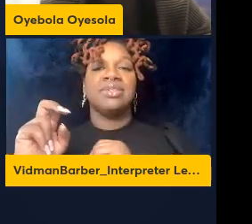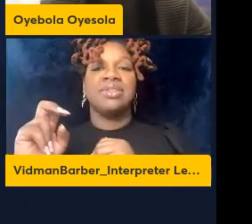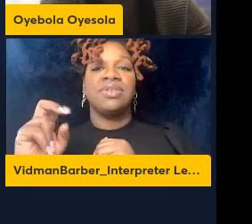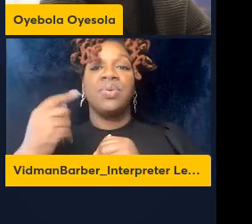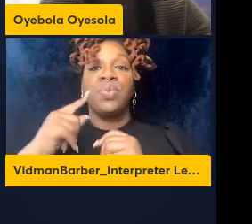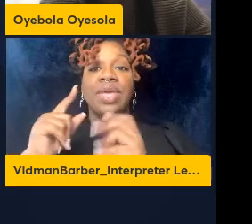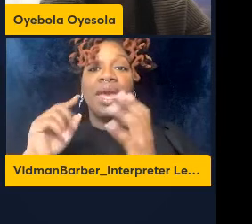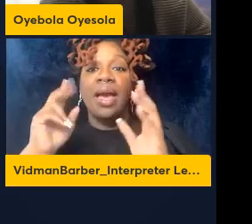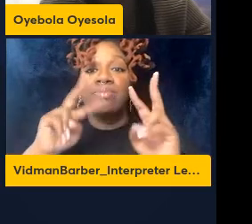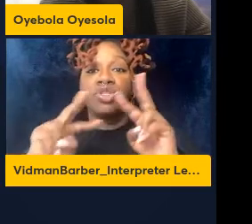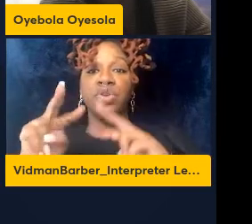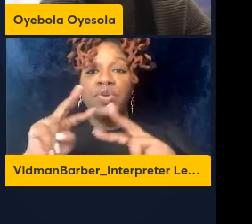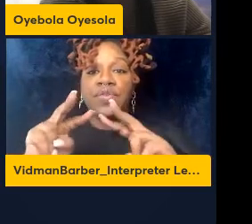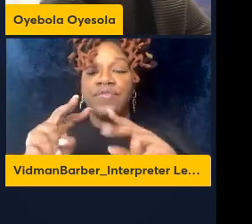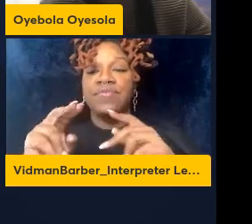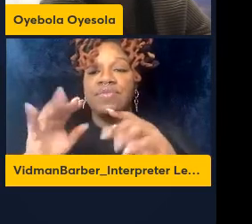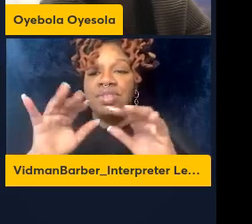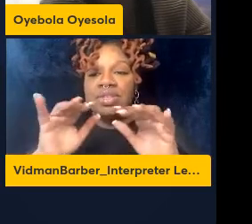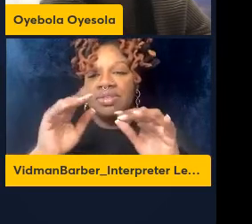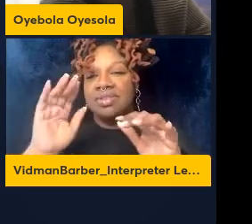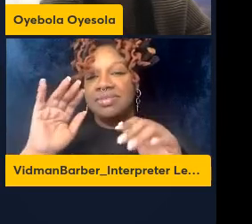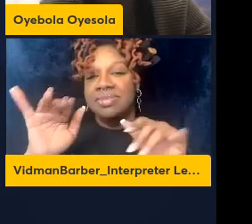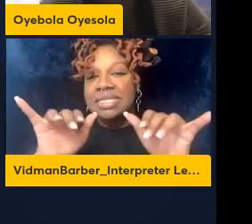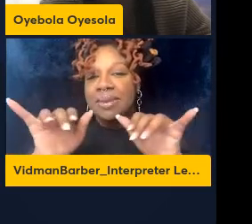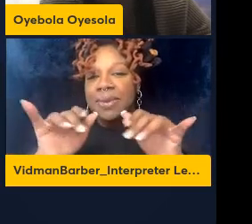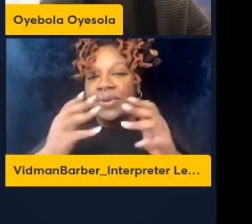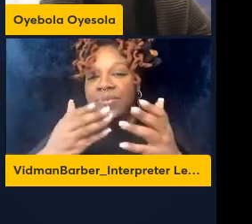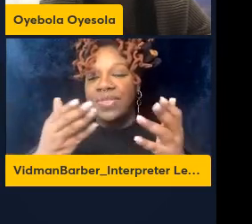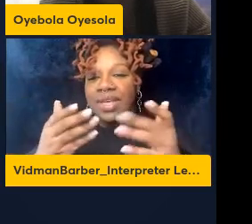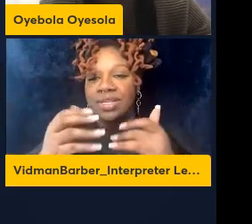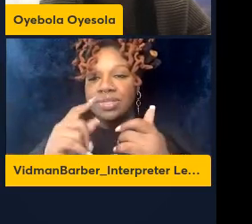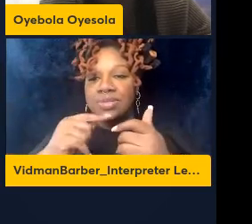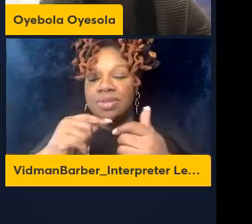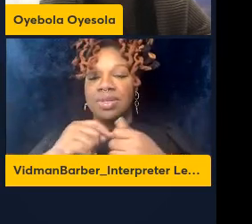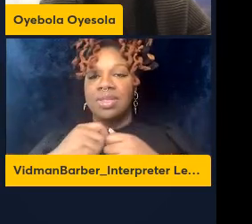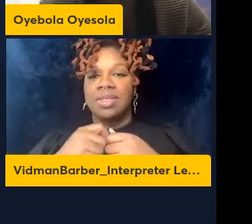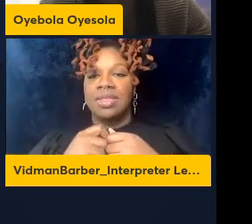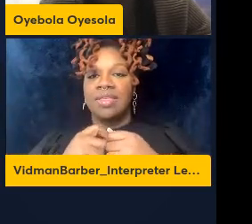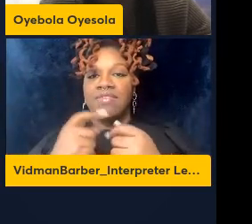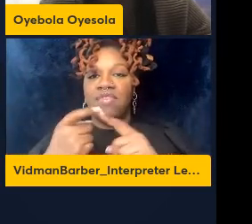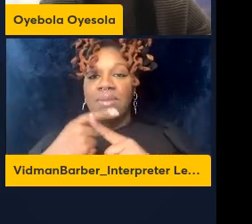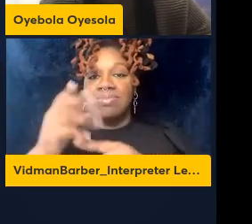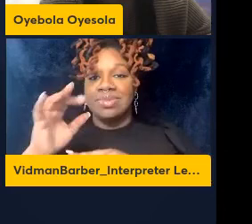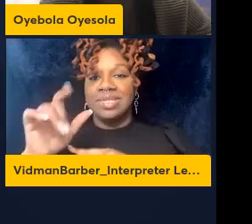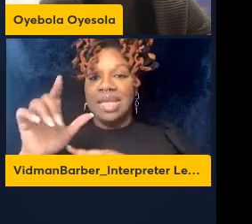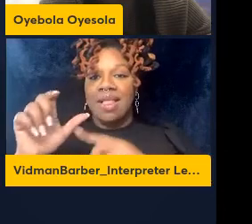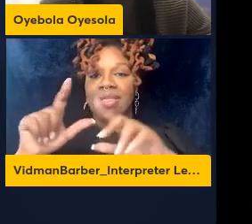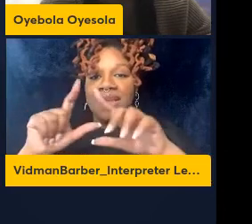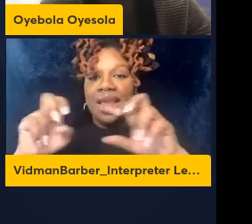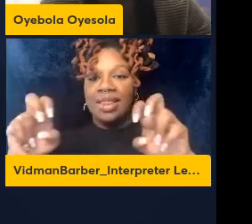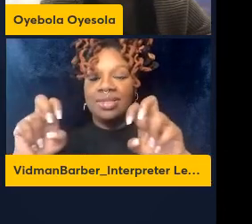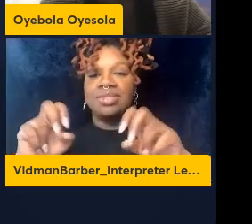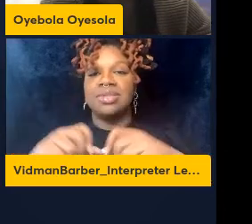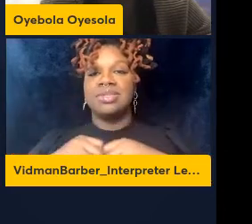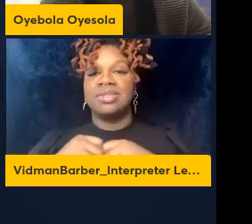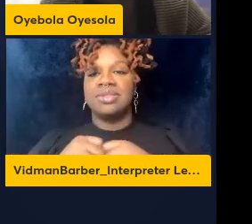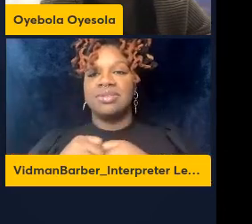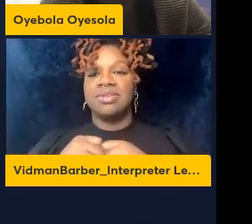similar things when we did single cell analysis from these cells as well at least in the